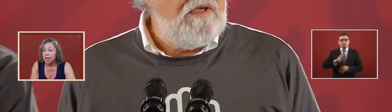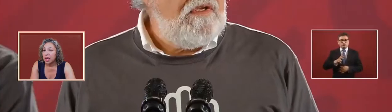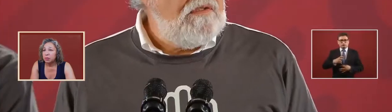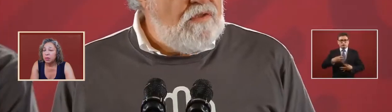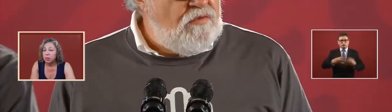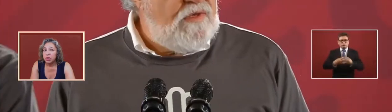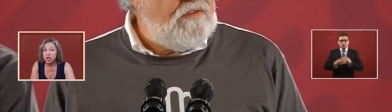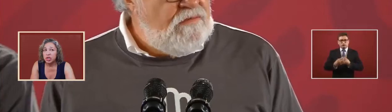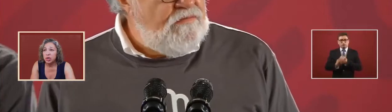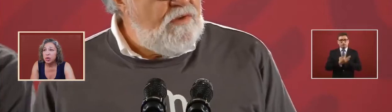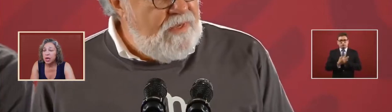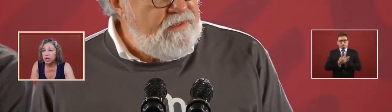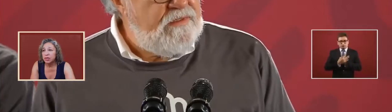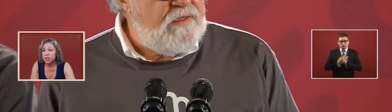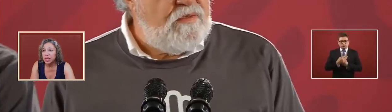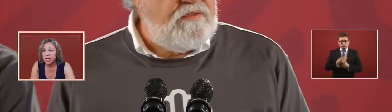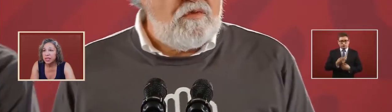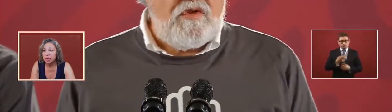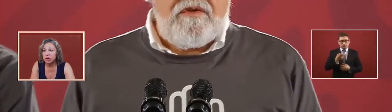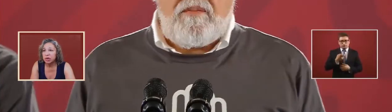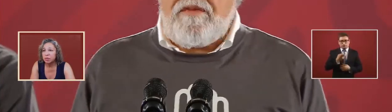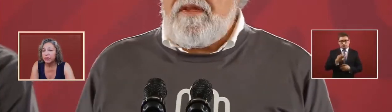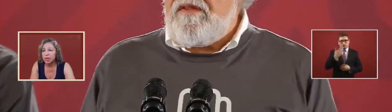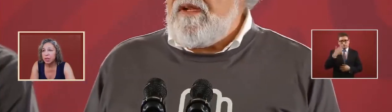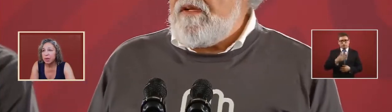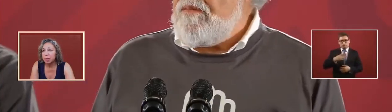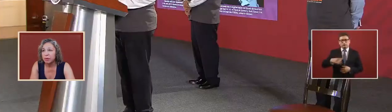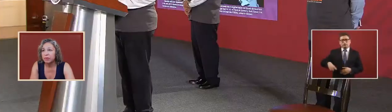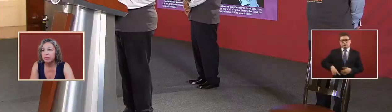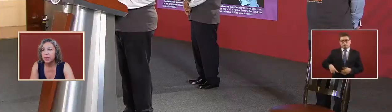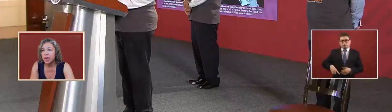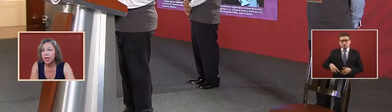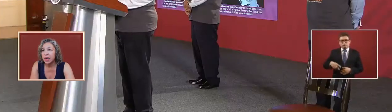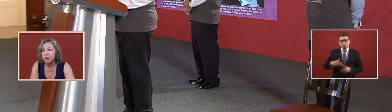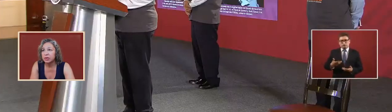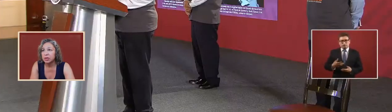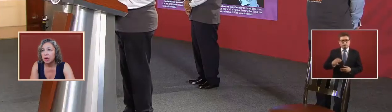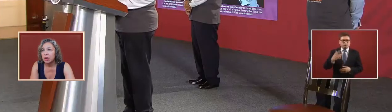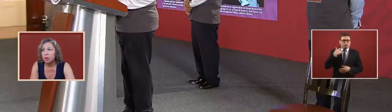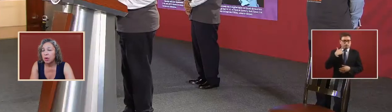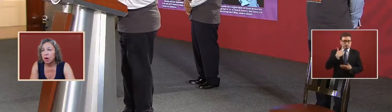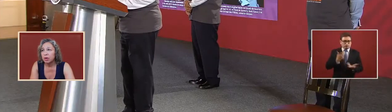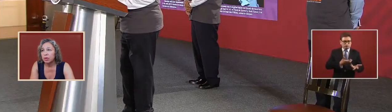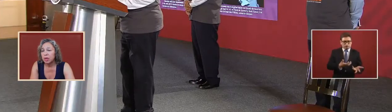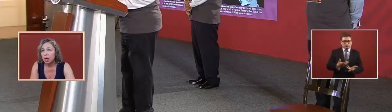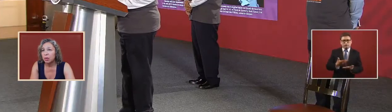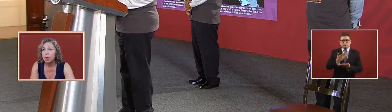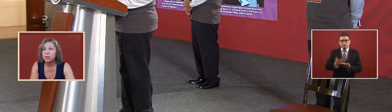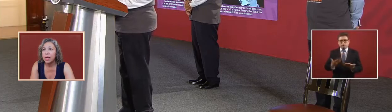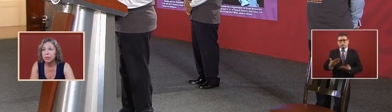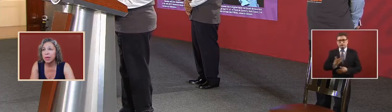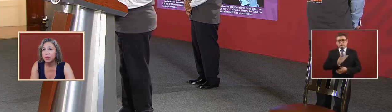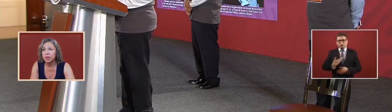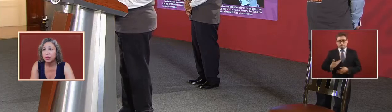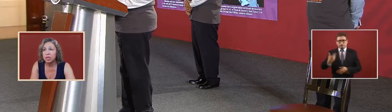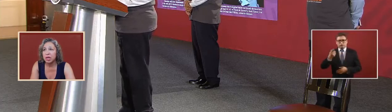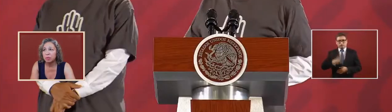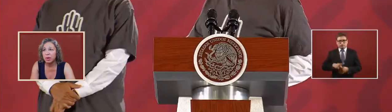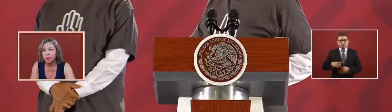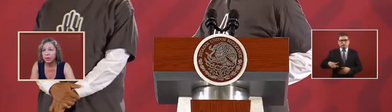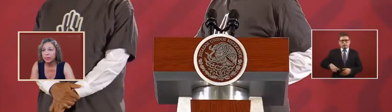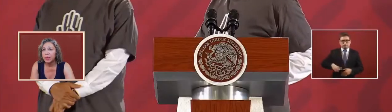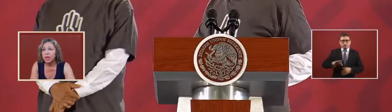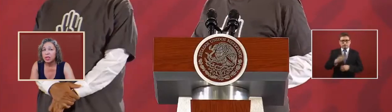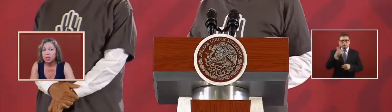they had put more than 200 stays in order to prevent the people from finding out all what was happening with those